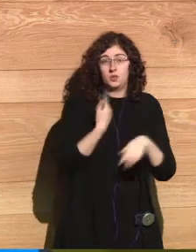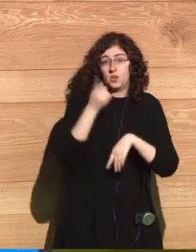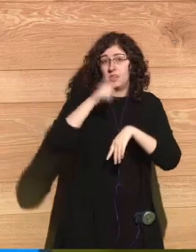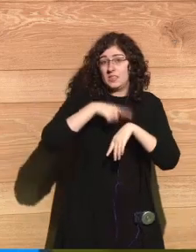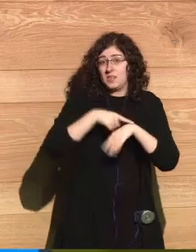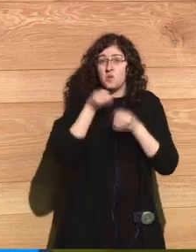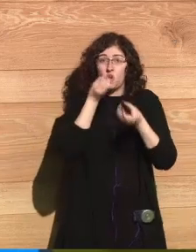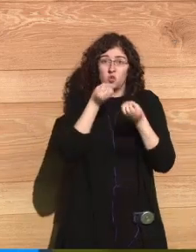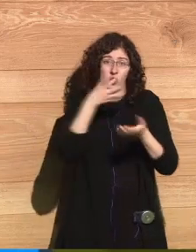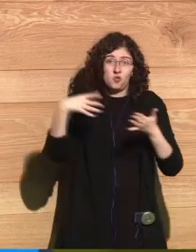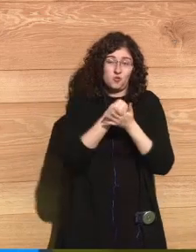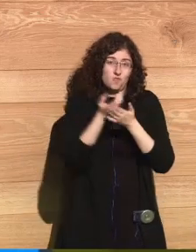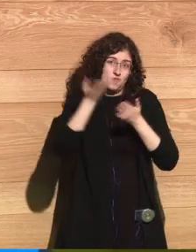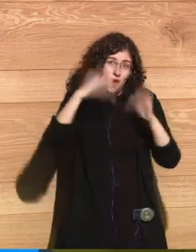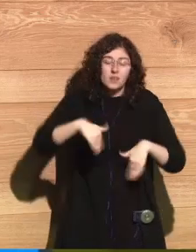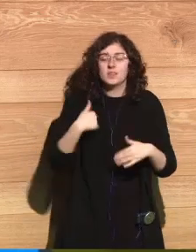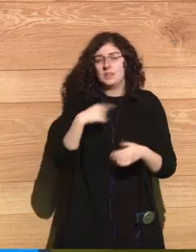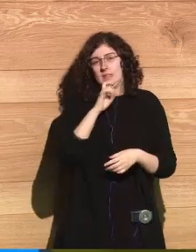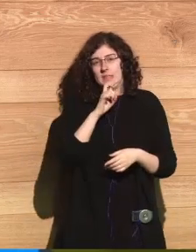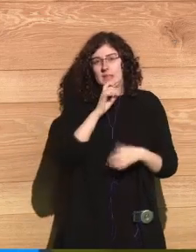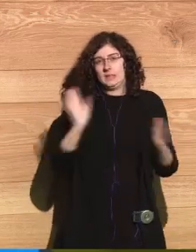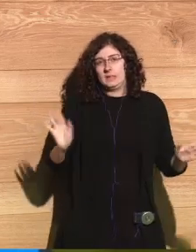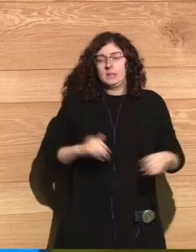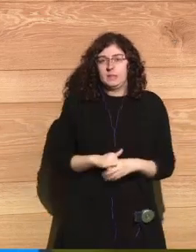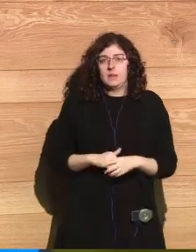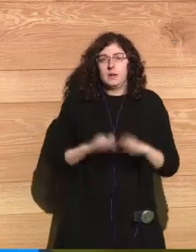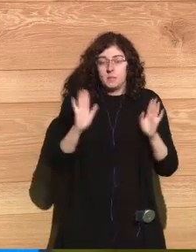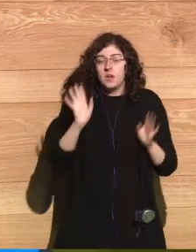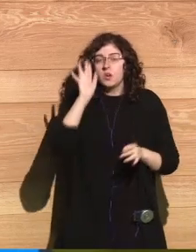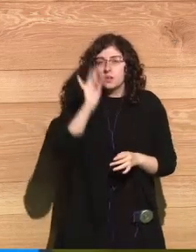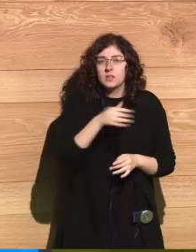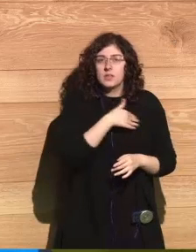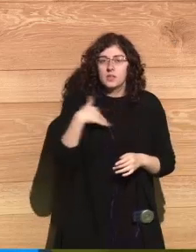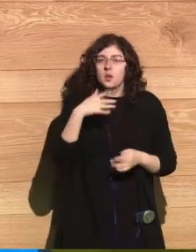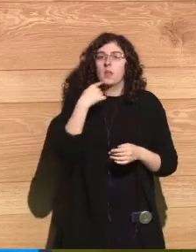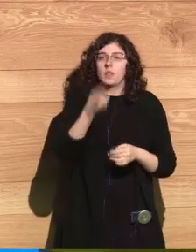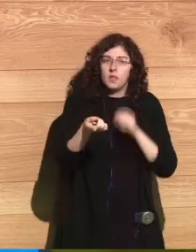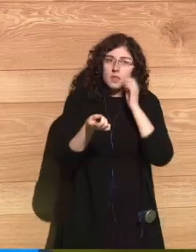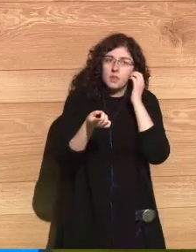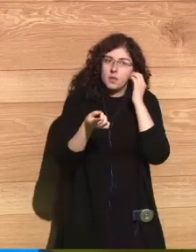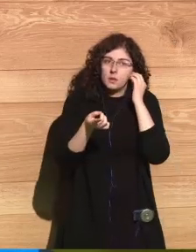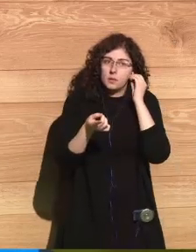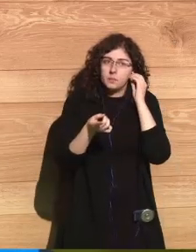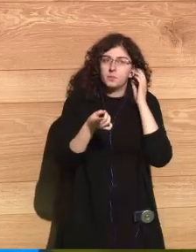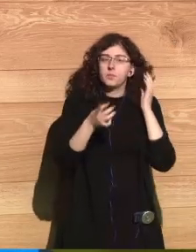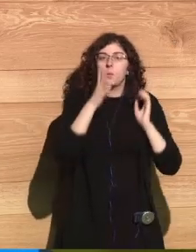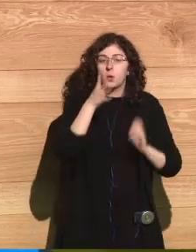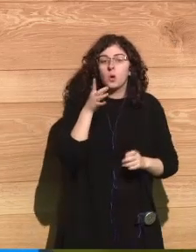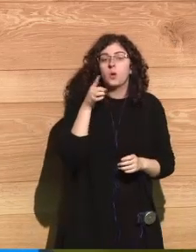I just want to say, because of all these environmental